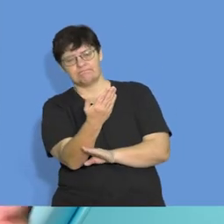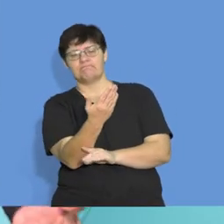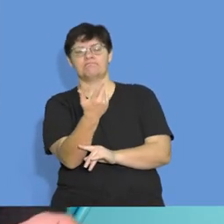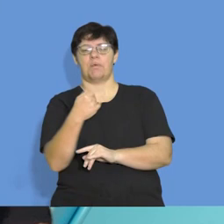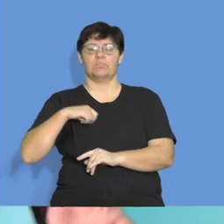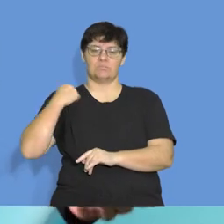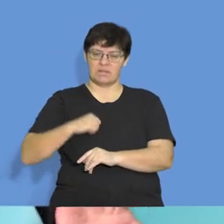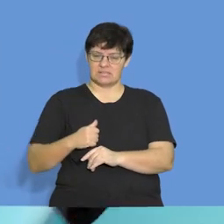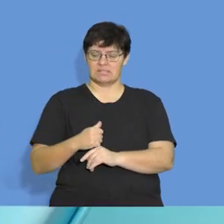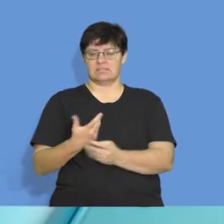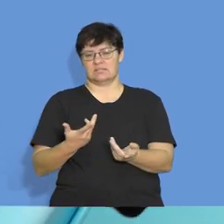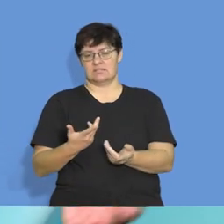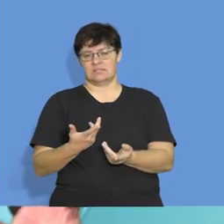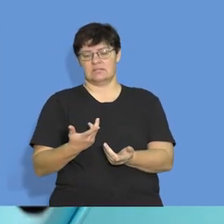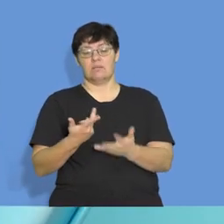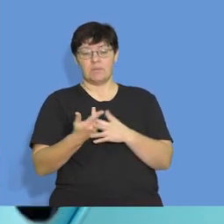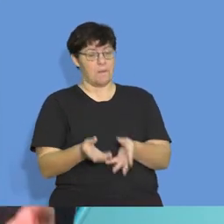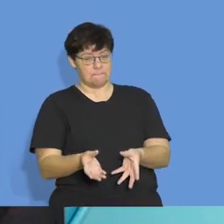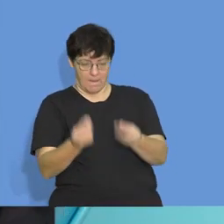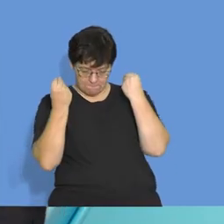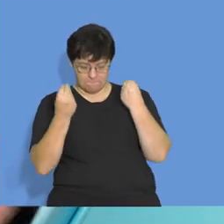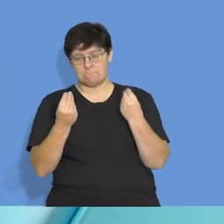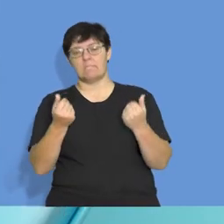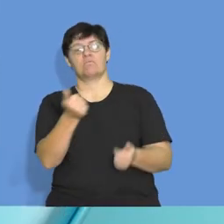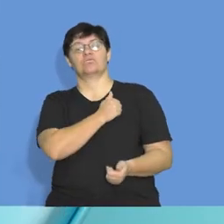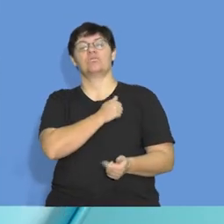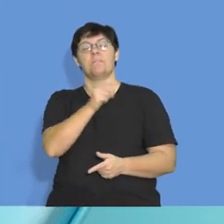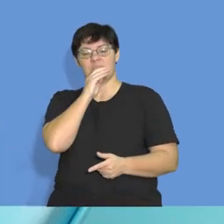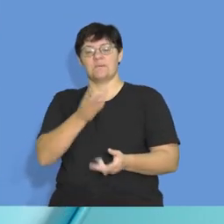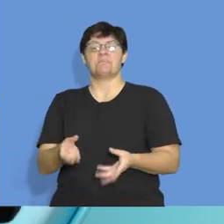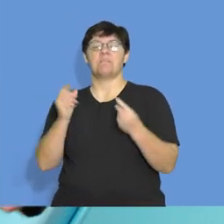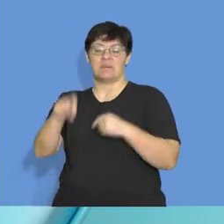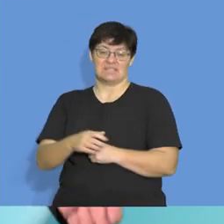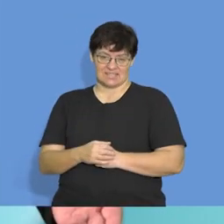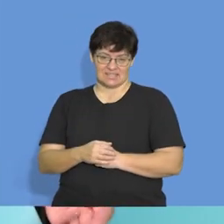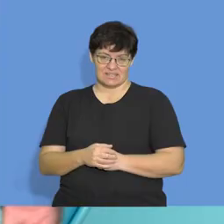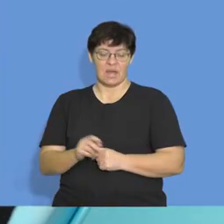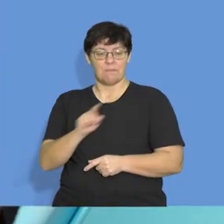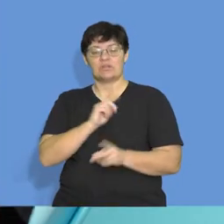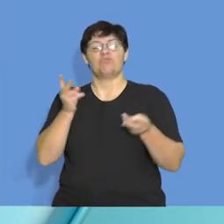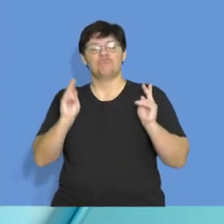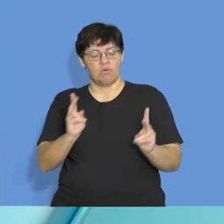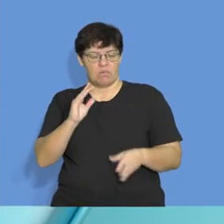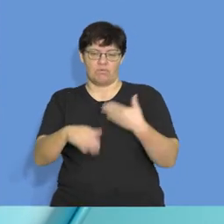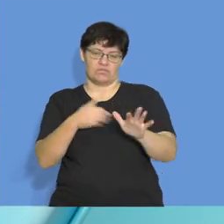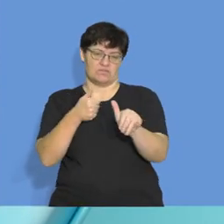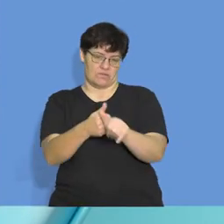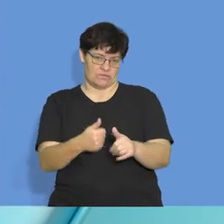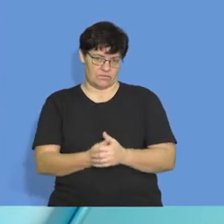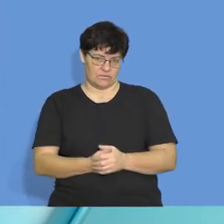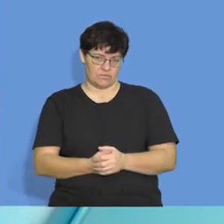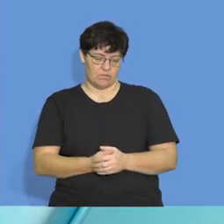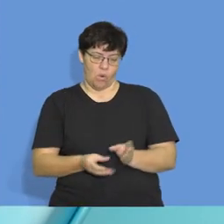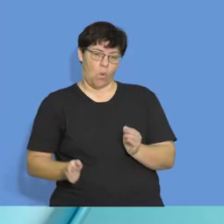and if you get it, good luck, then it was meant for you, but you're following normal processes. And in this way here,